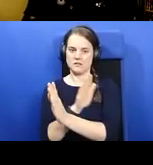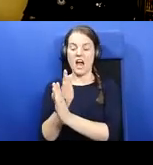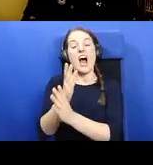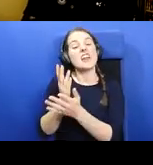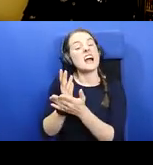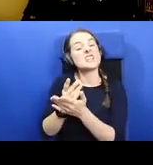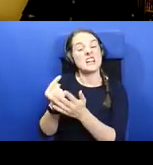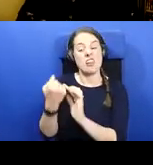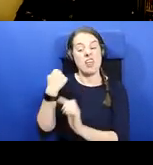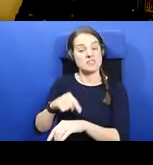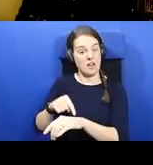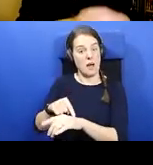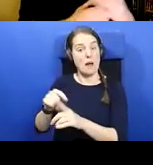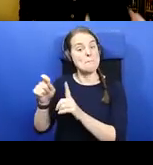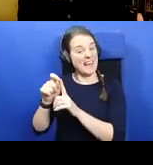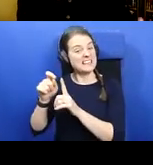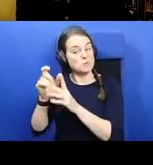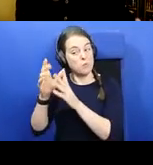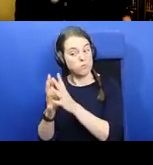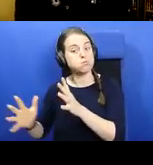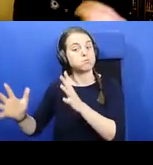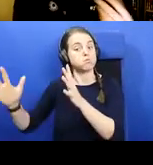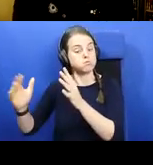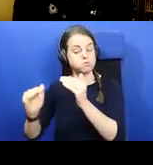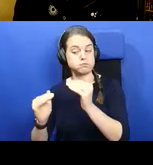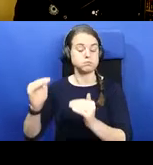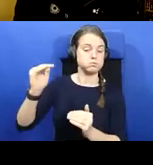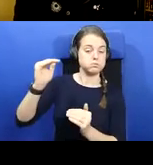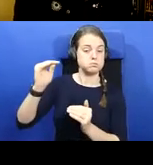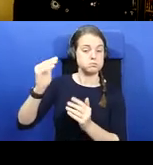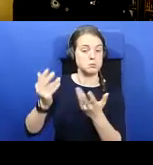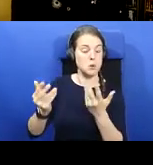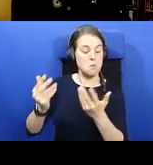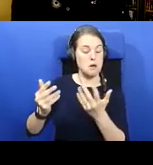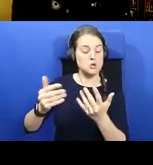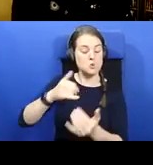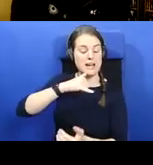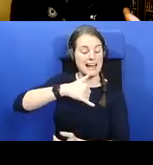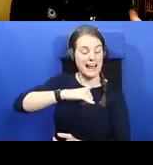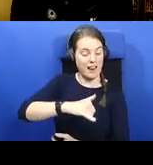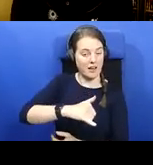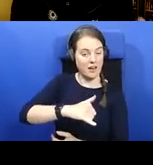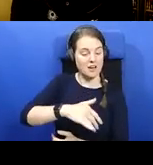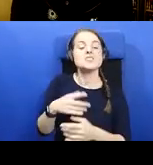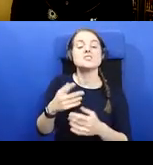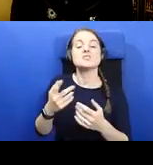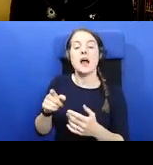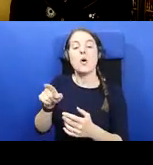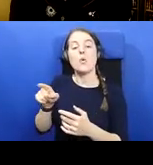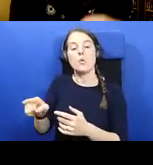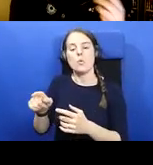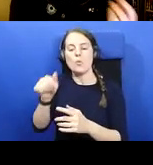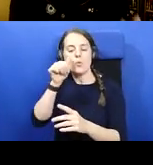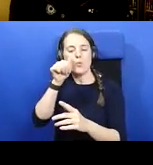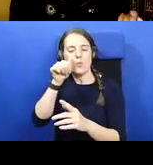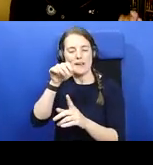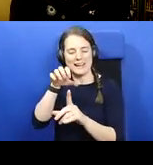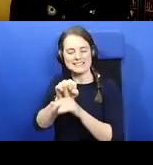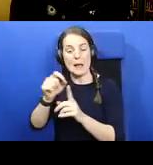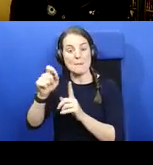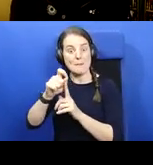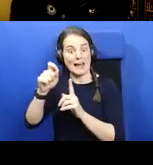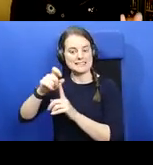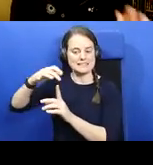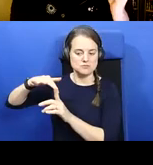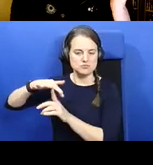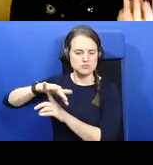extensive. And we can see this quality of Applecross in its name, Abercrussen, which comes from a